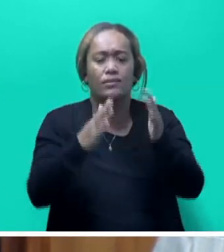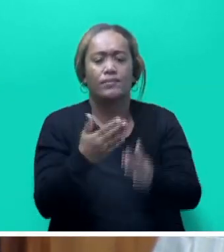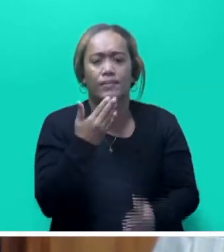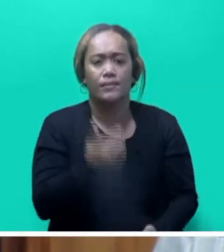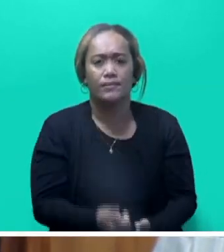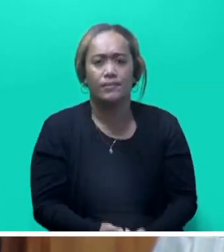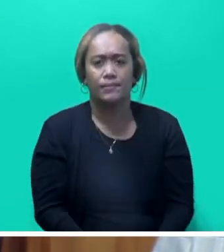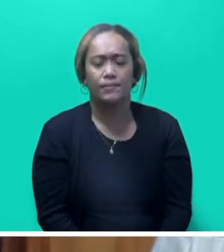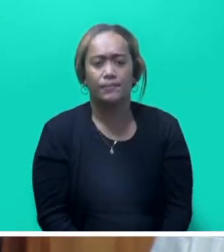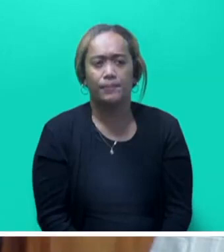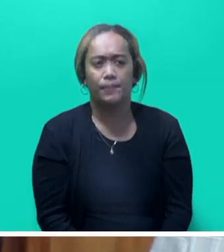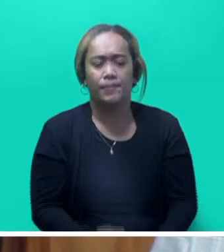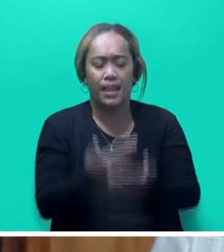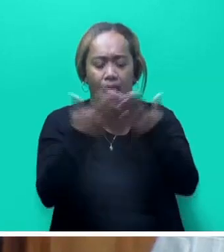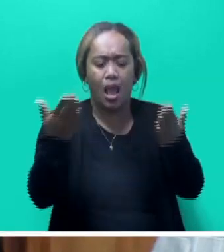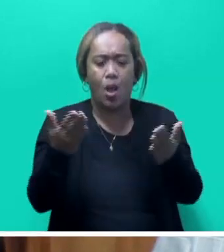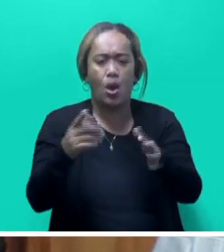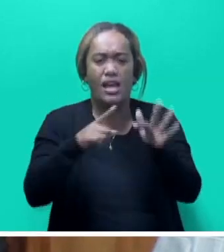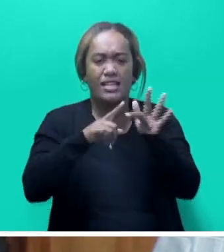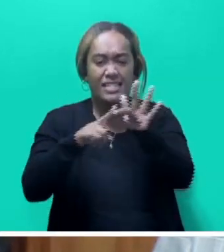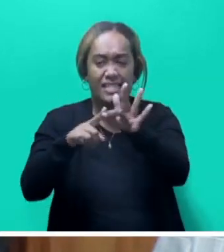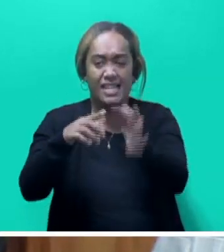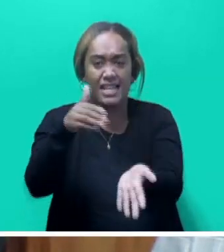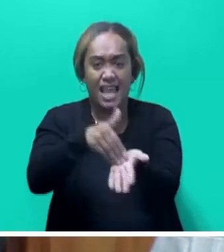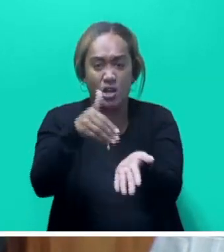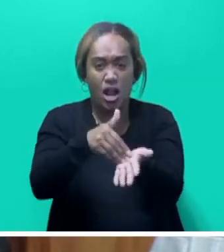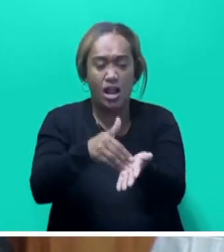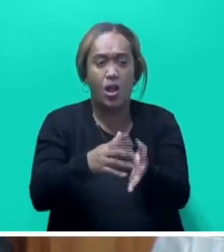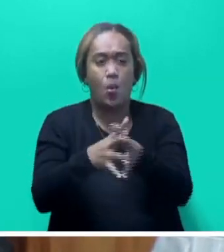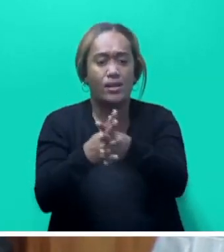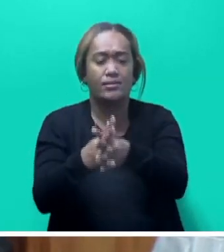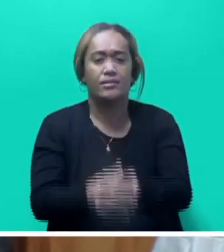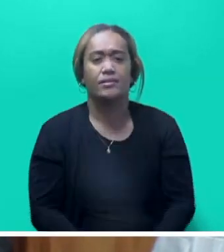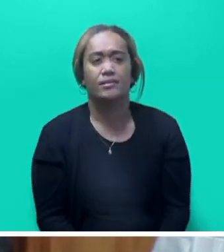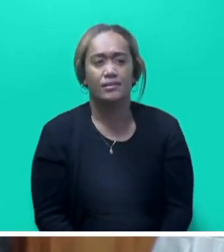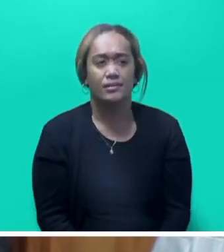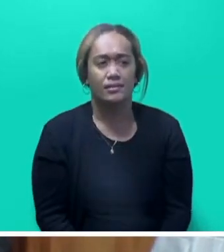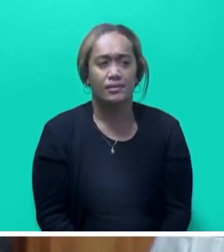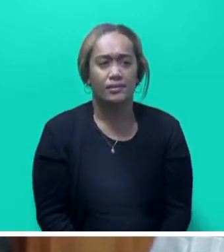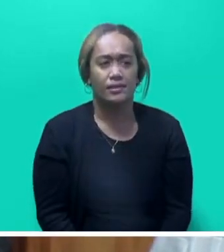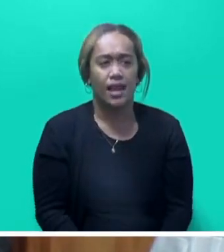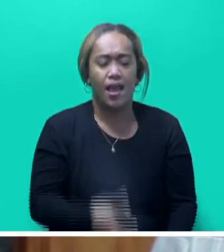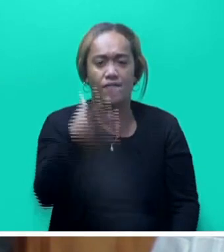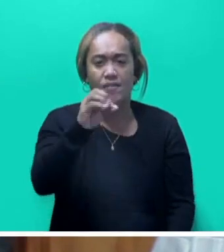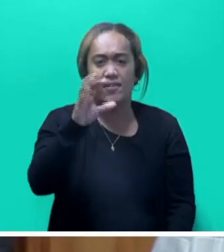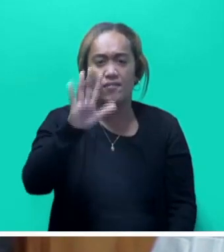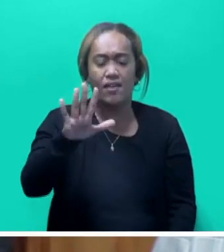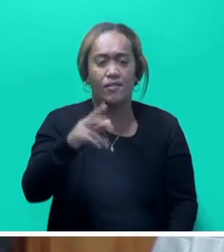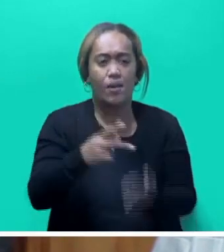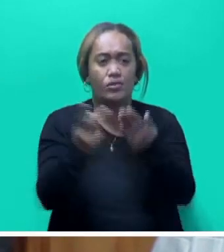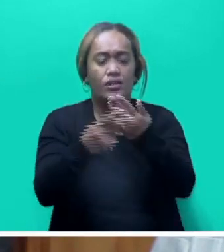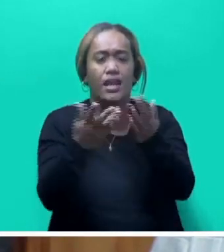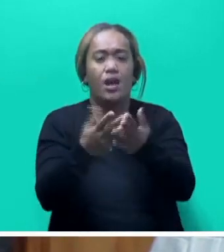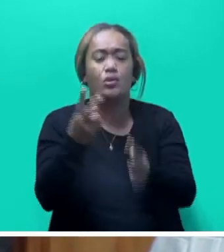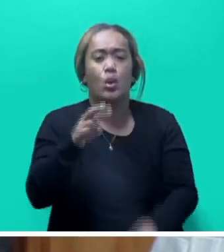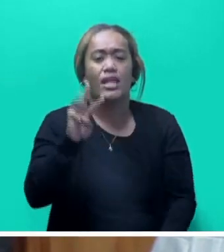three divisions, central, eastern, northern and western. Mr. Speaker, sir, for the remaining 55 FRA projects, 23 have been completed, 23